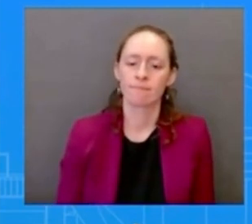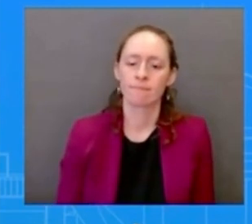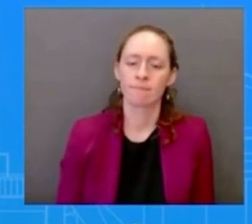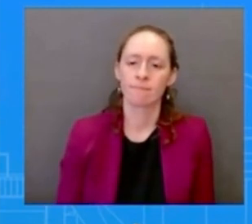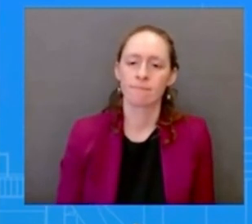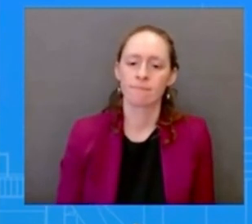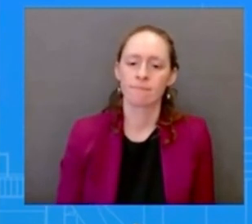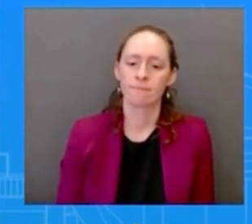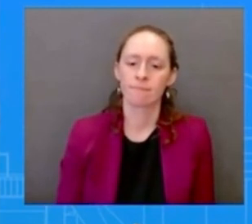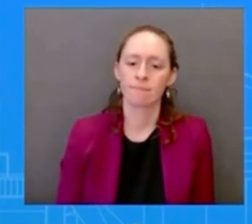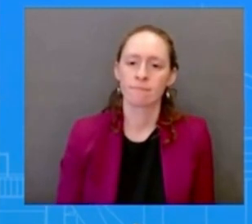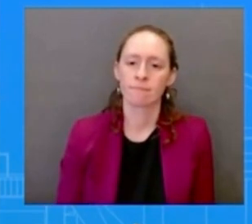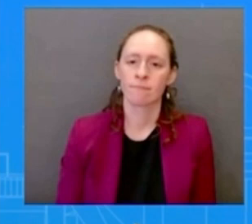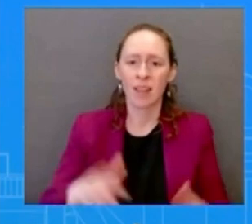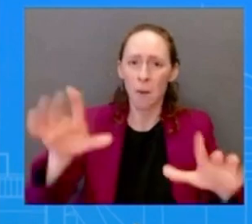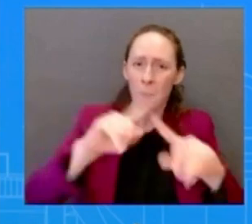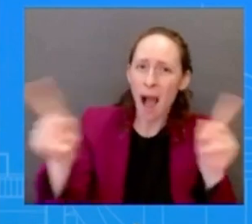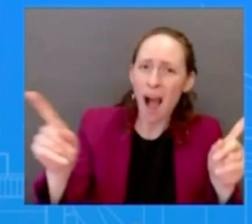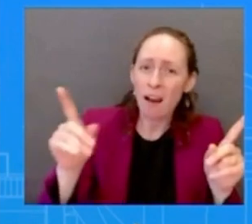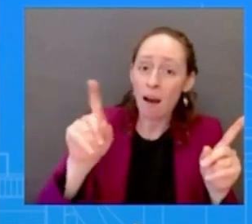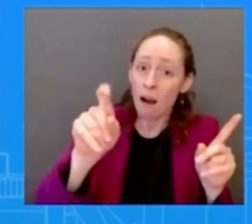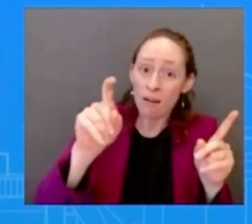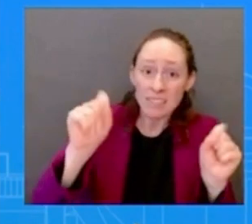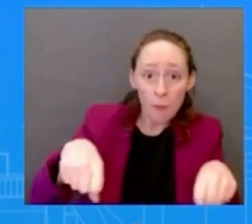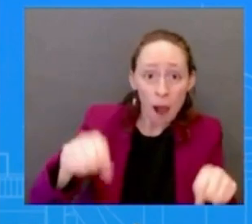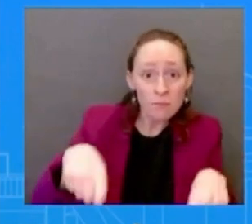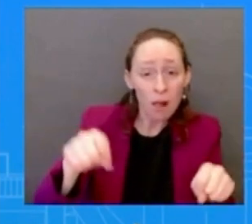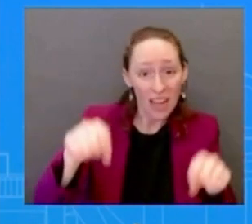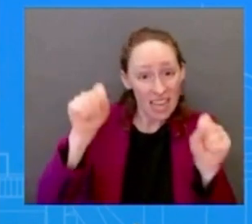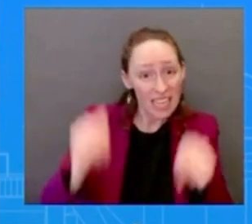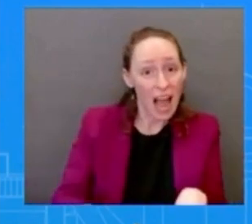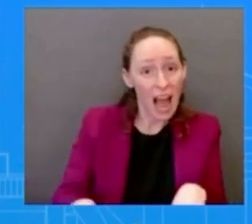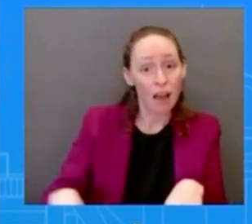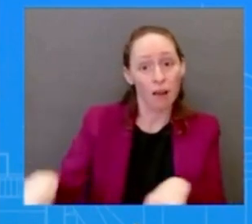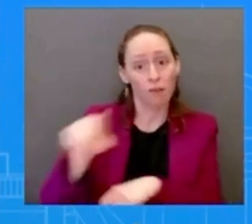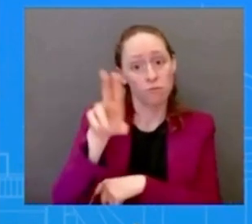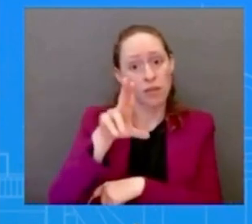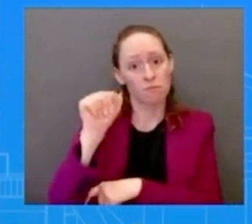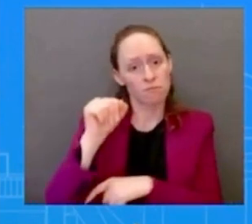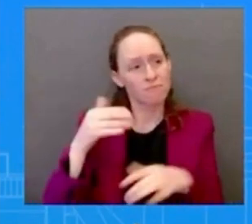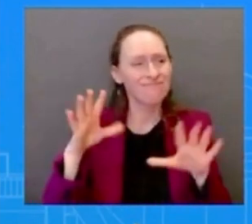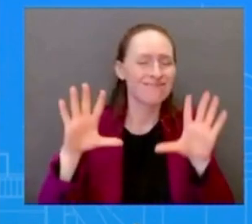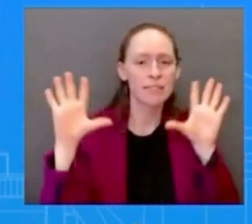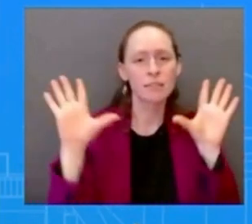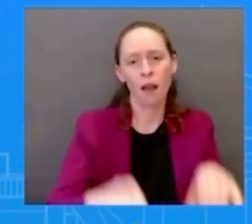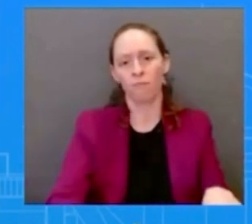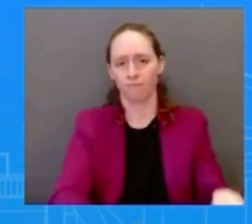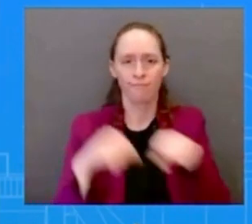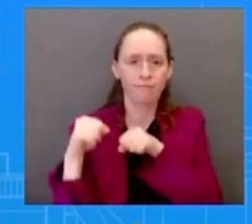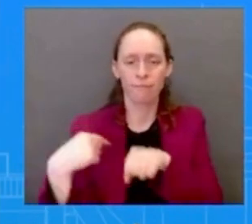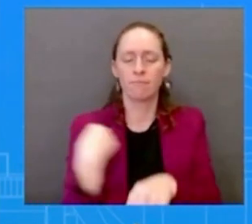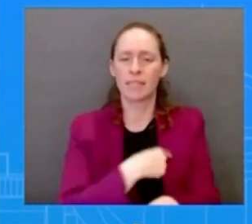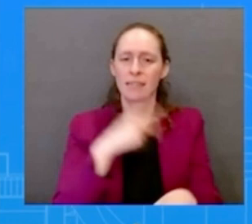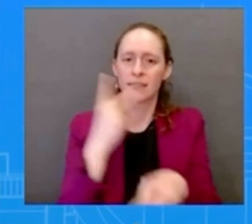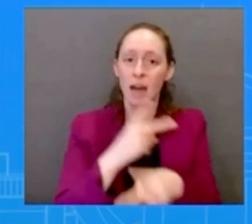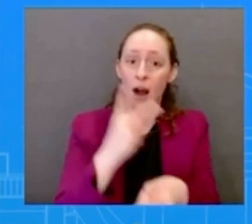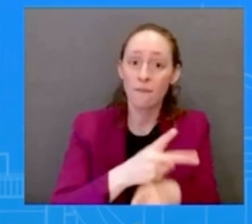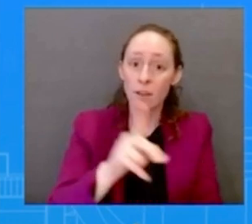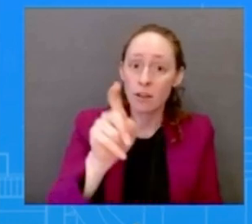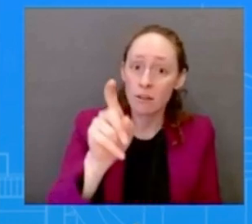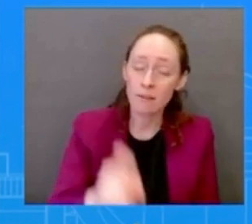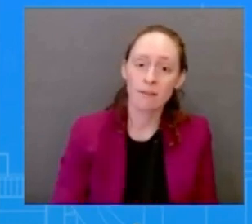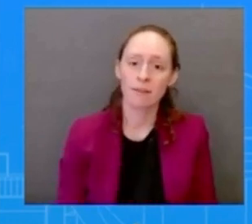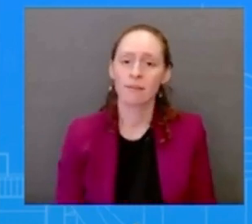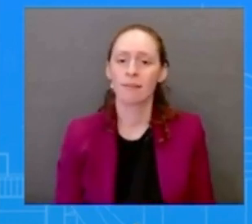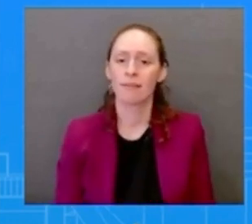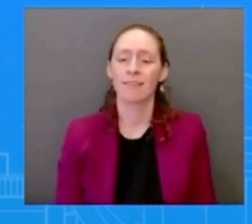over this if it doesn't go if if the suspect does not extradite back look april i understand the question and i appreciate